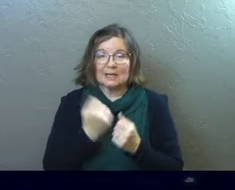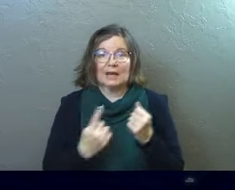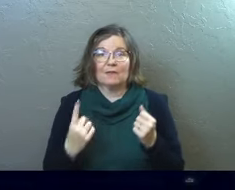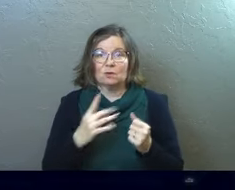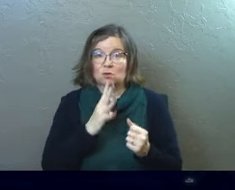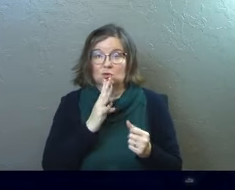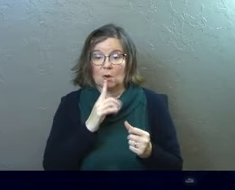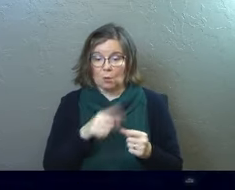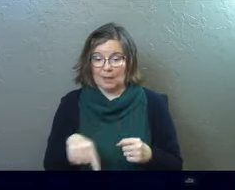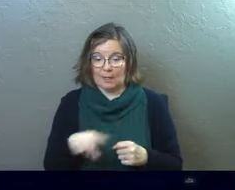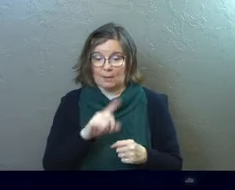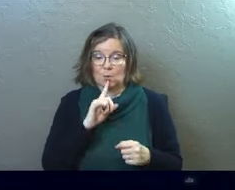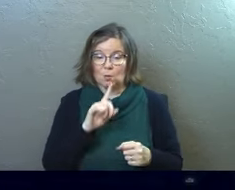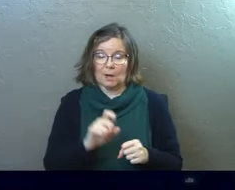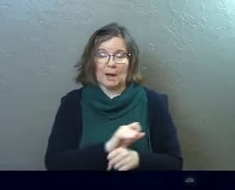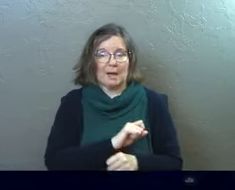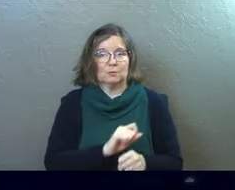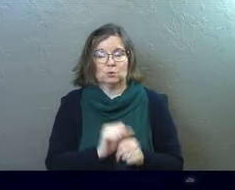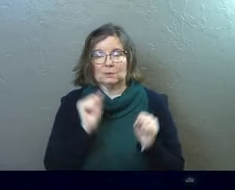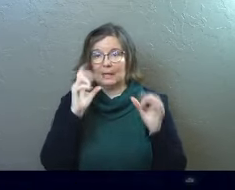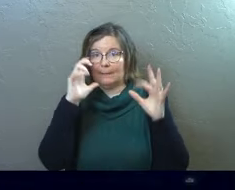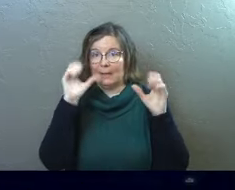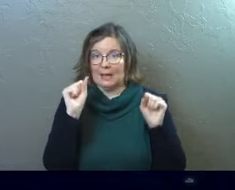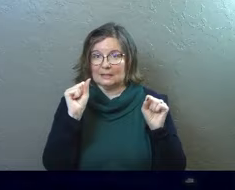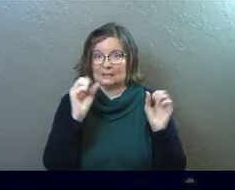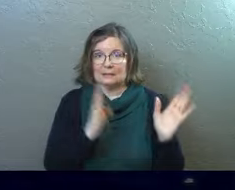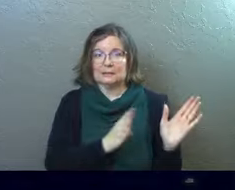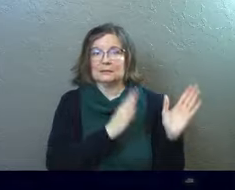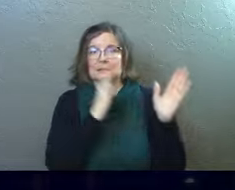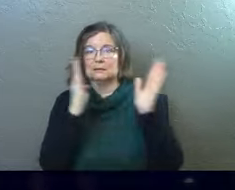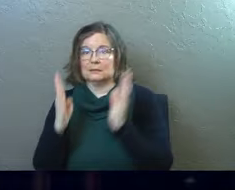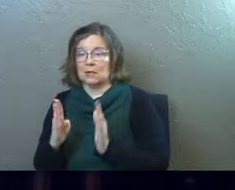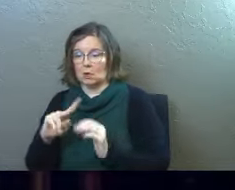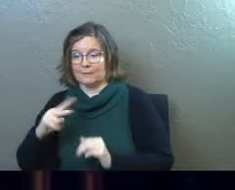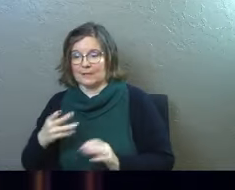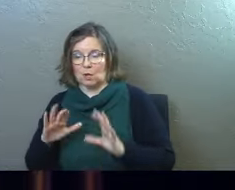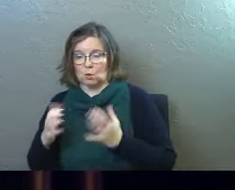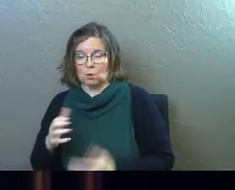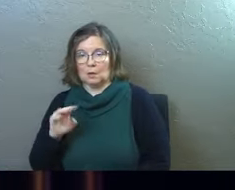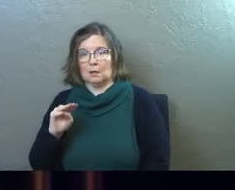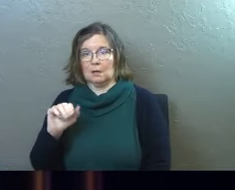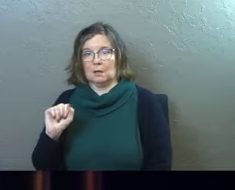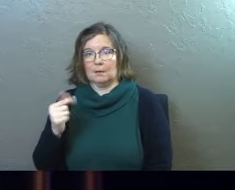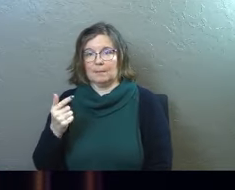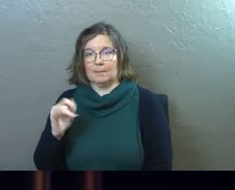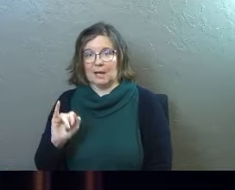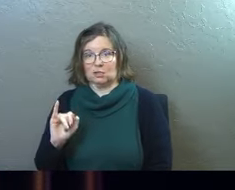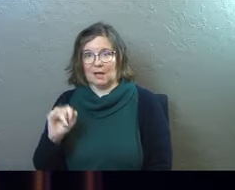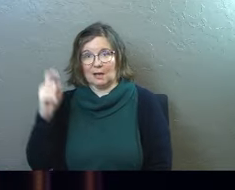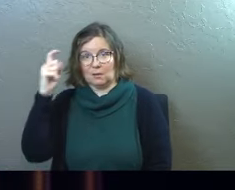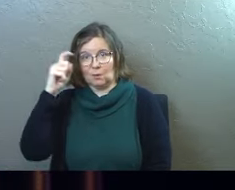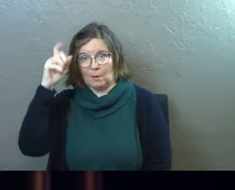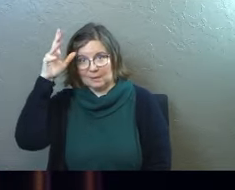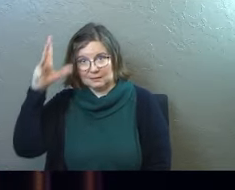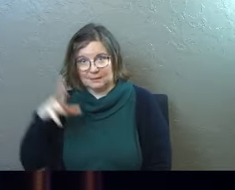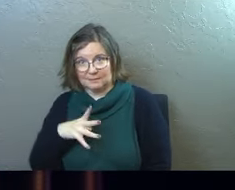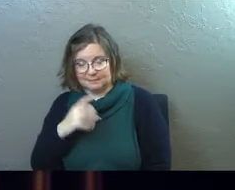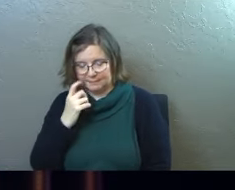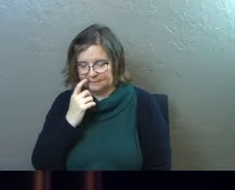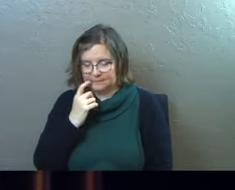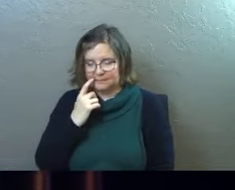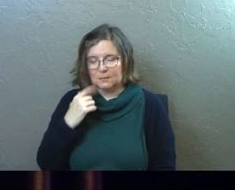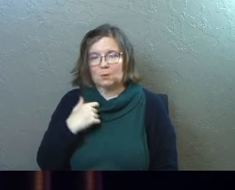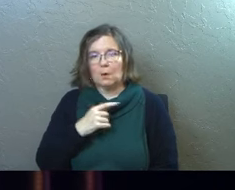everybody who talked to them were absolutely amazed. And then you have the second group of witnesses, the Magi, the Magi.